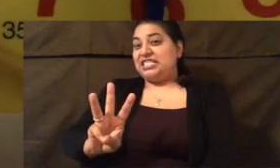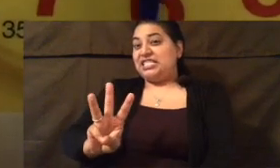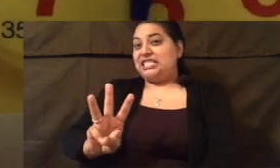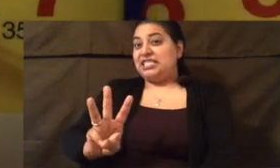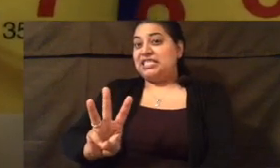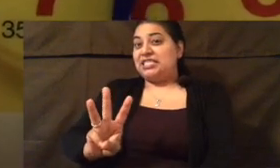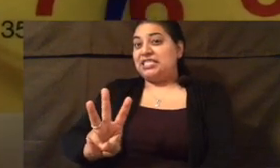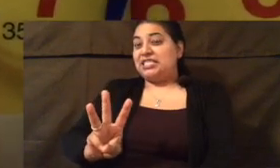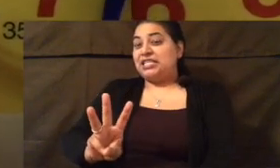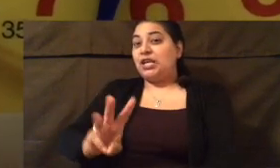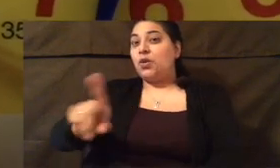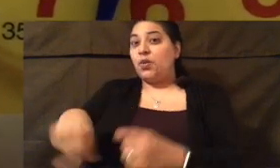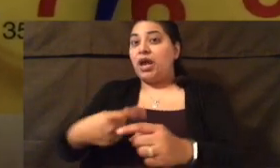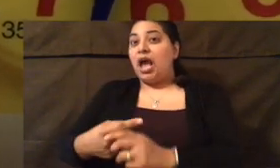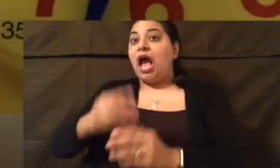hour.